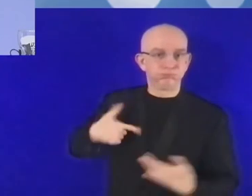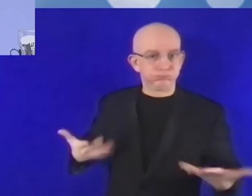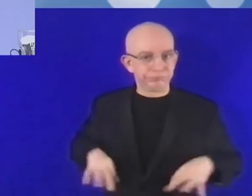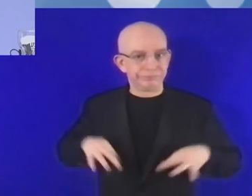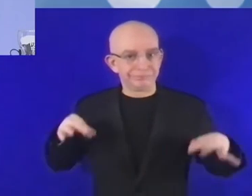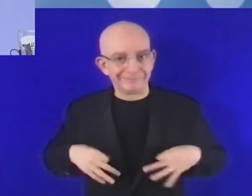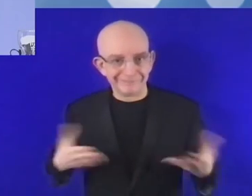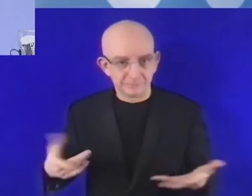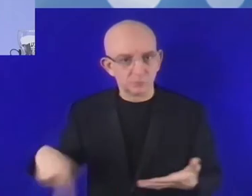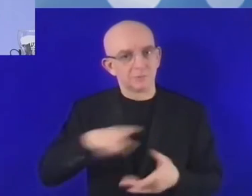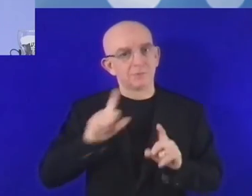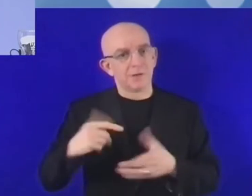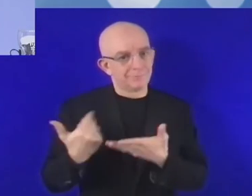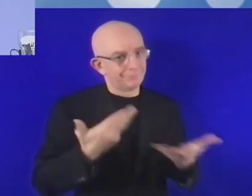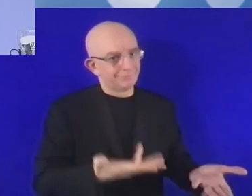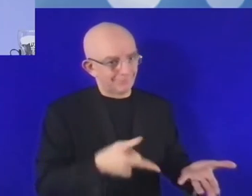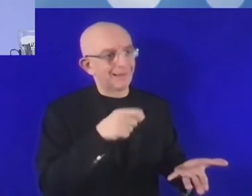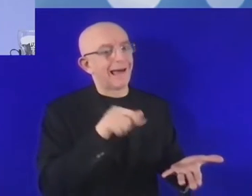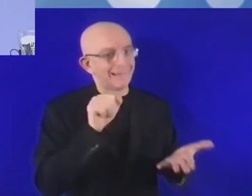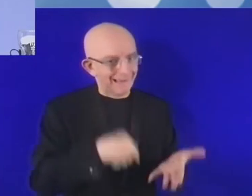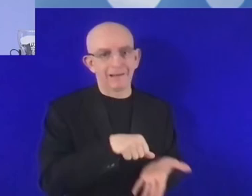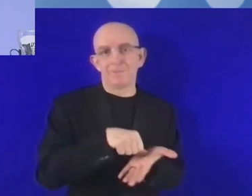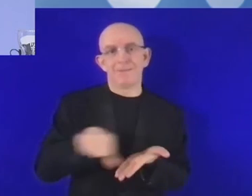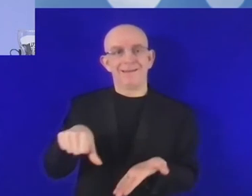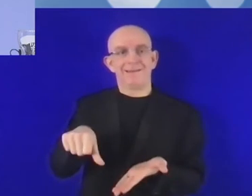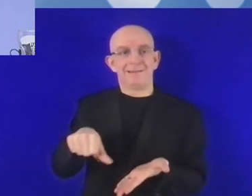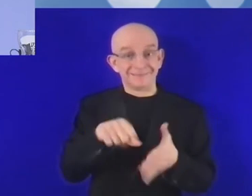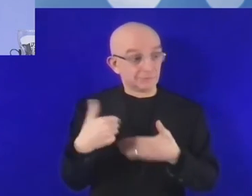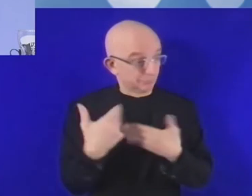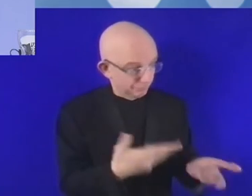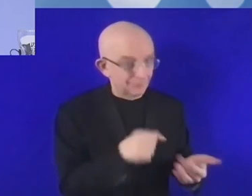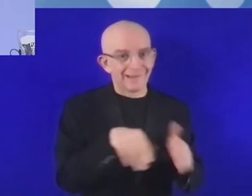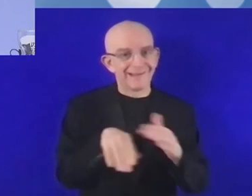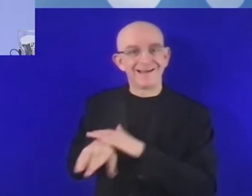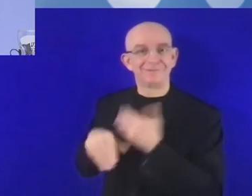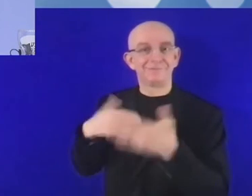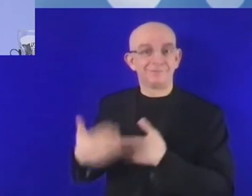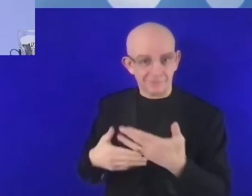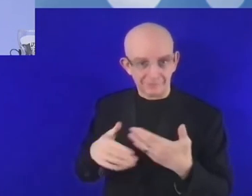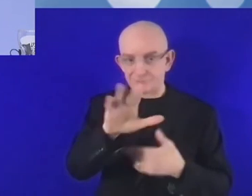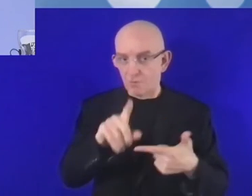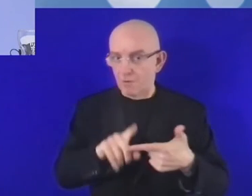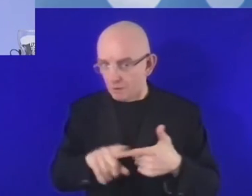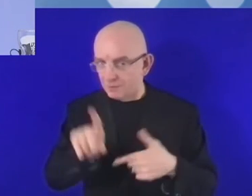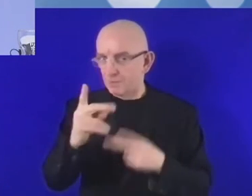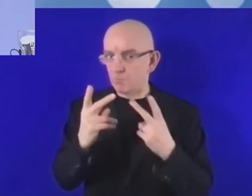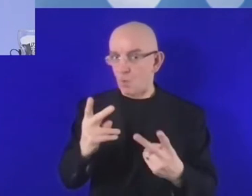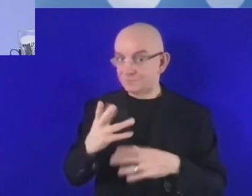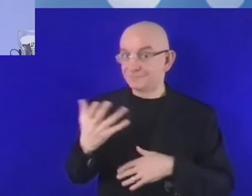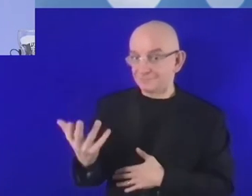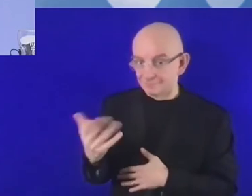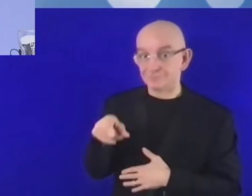fast in all this because time is what it is. Of course, in some